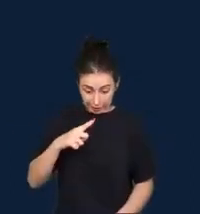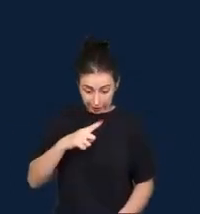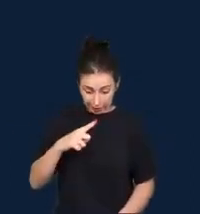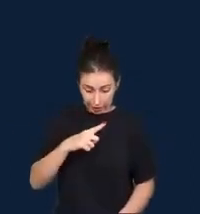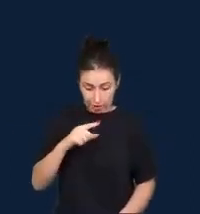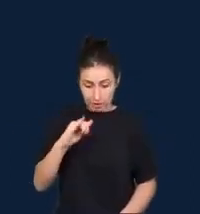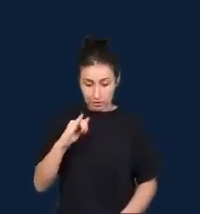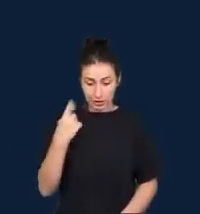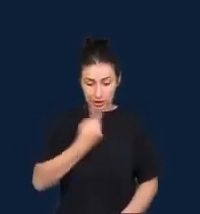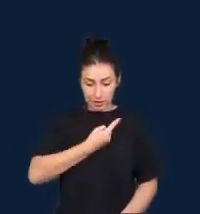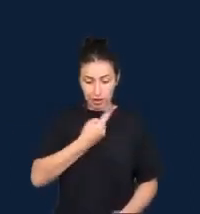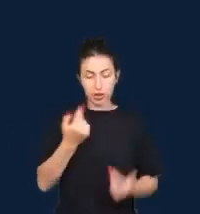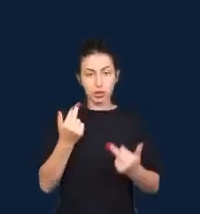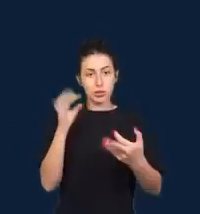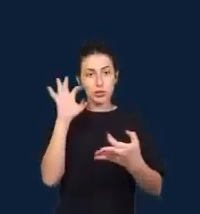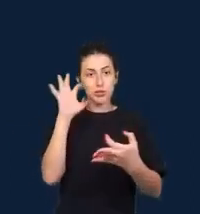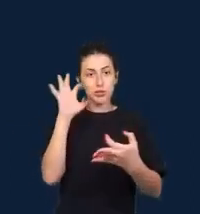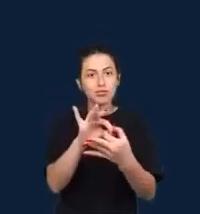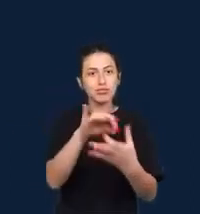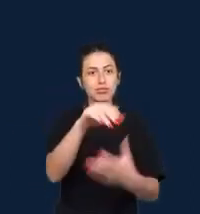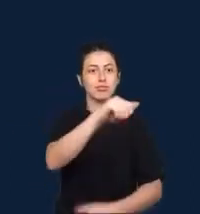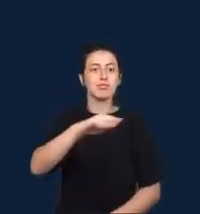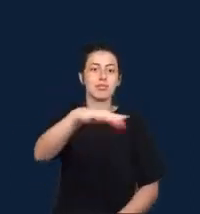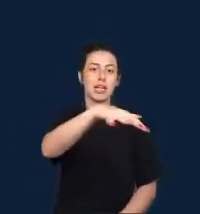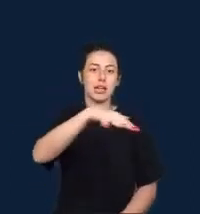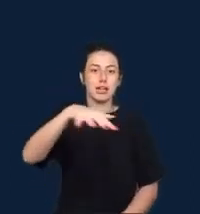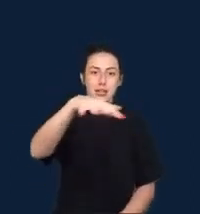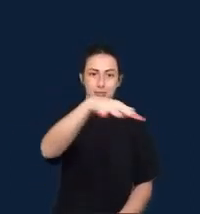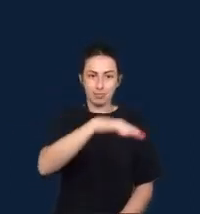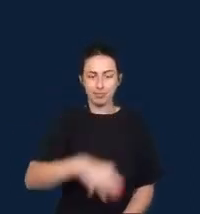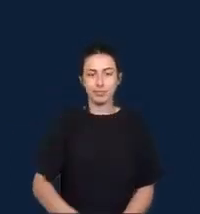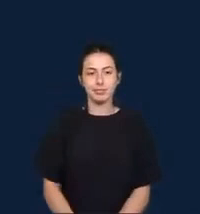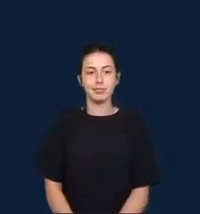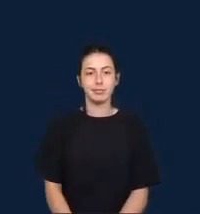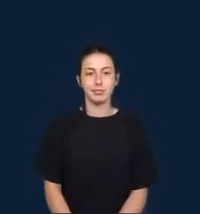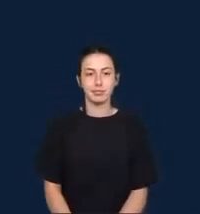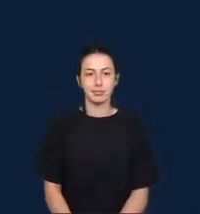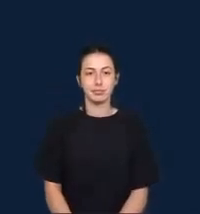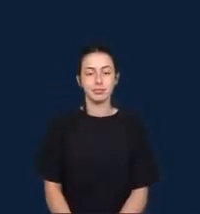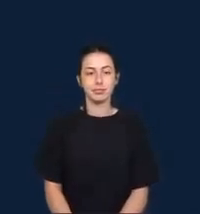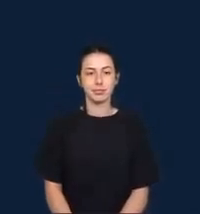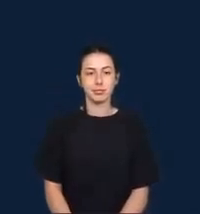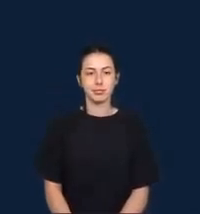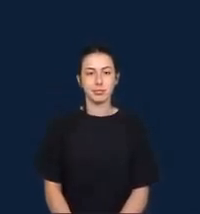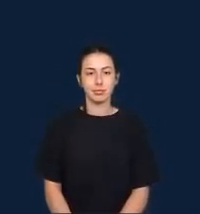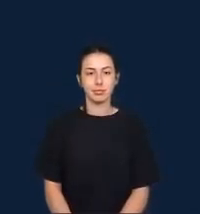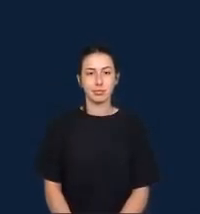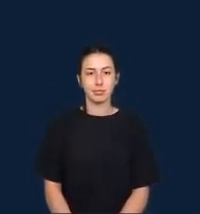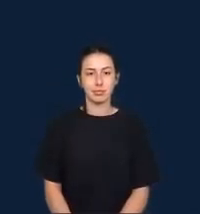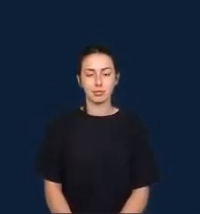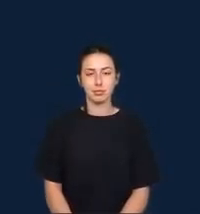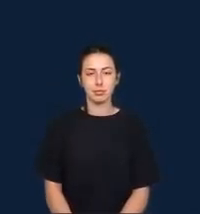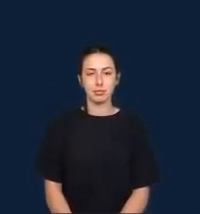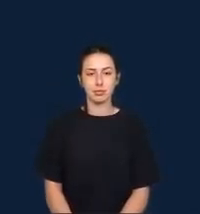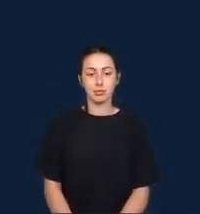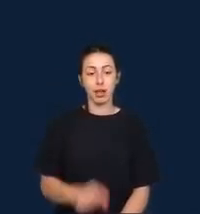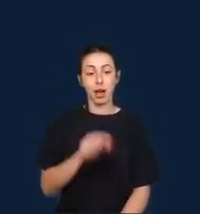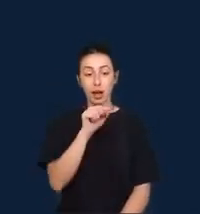This is also about data journalism that can be viewed as a form of data activism.